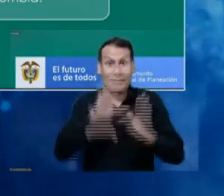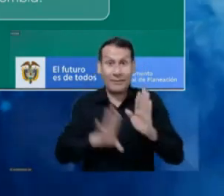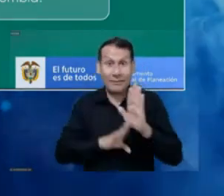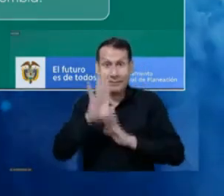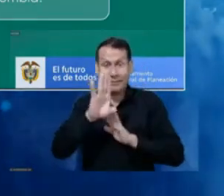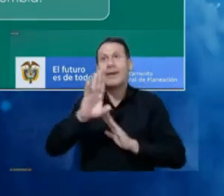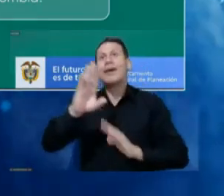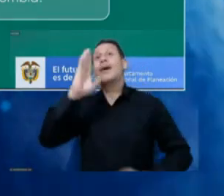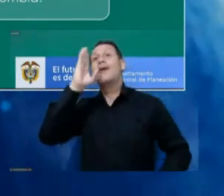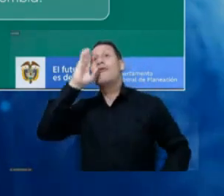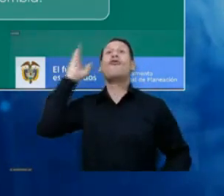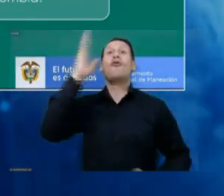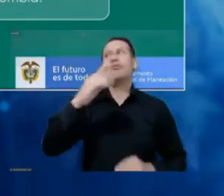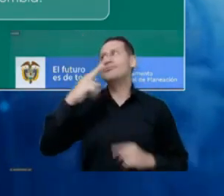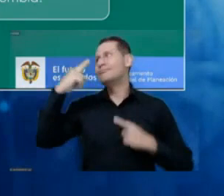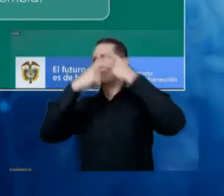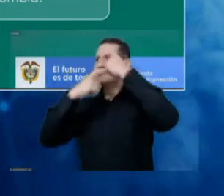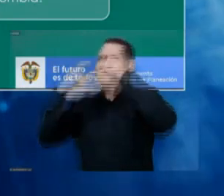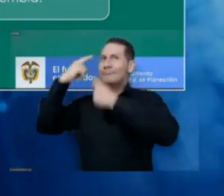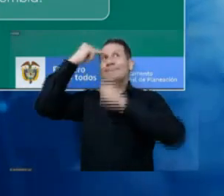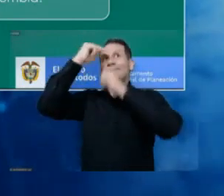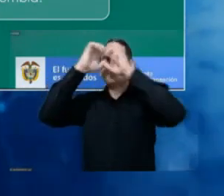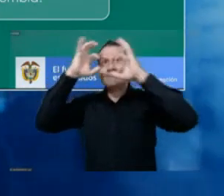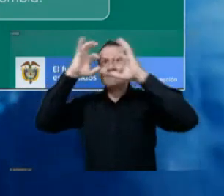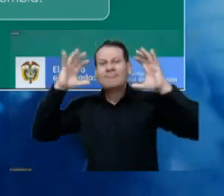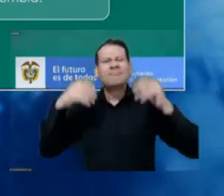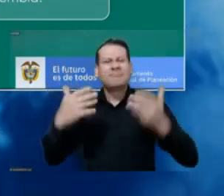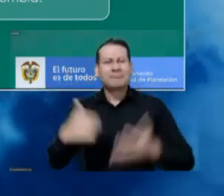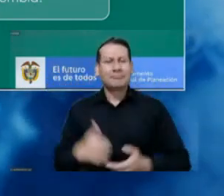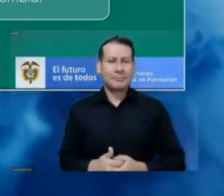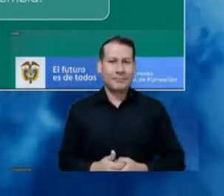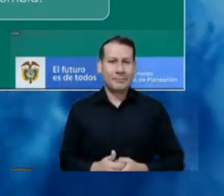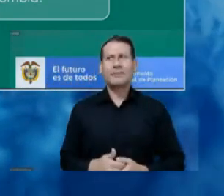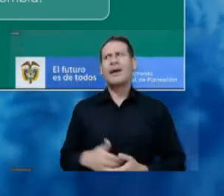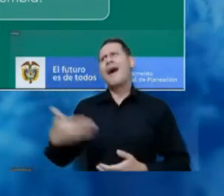Development Plan, and what we imagine it would be the next National Development Plan.